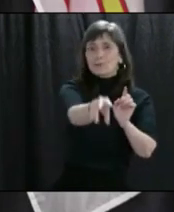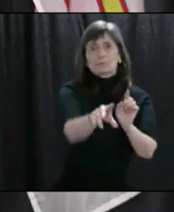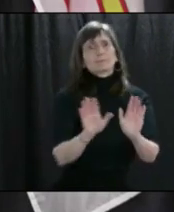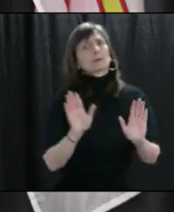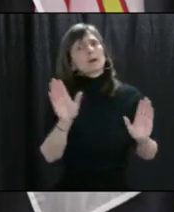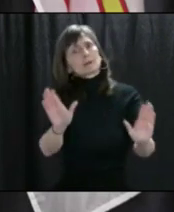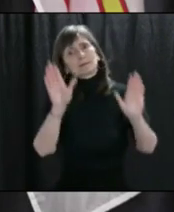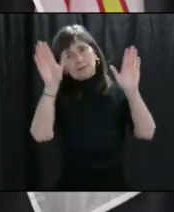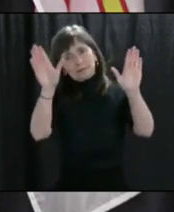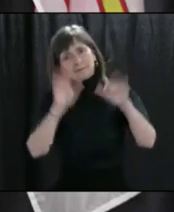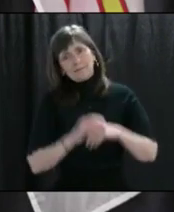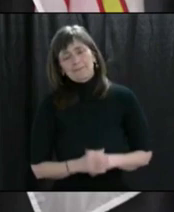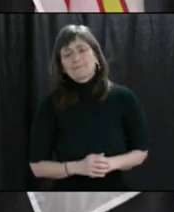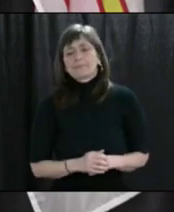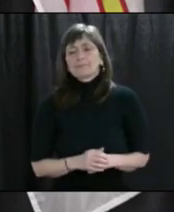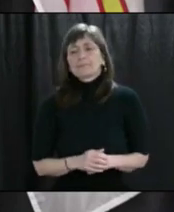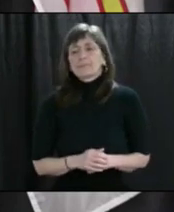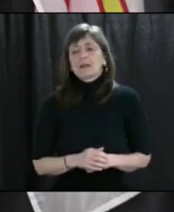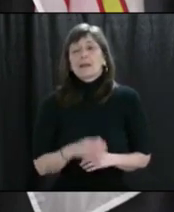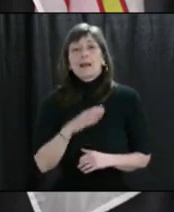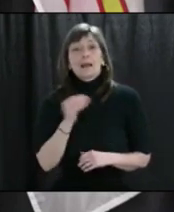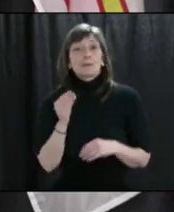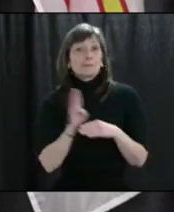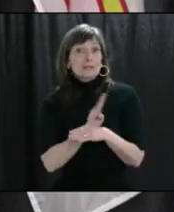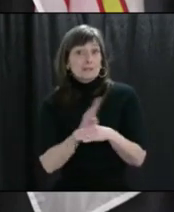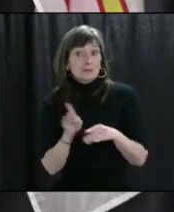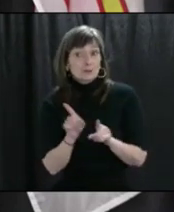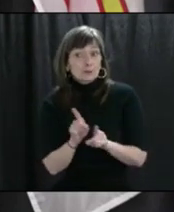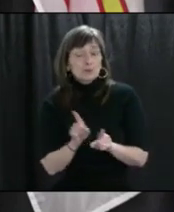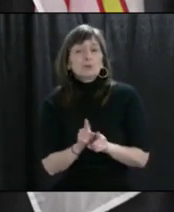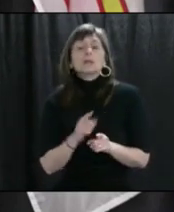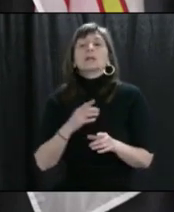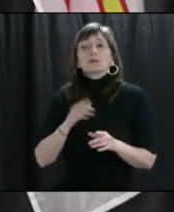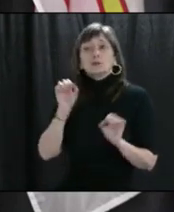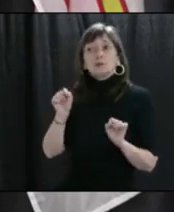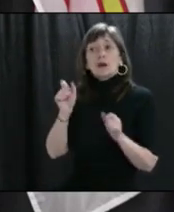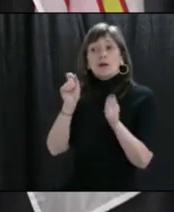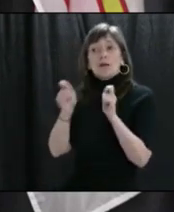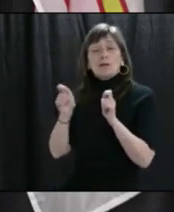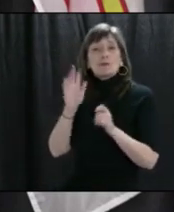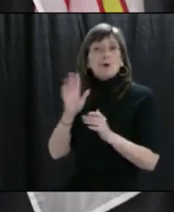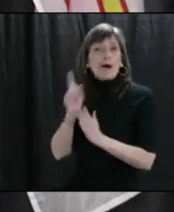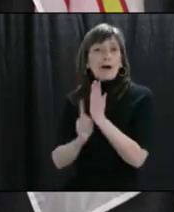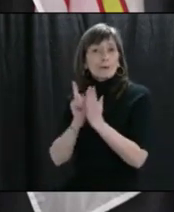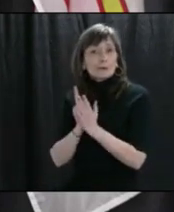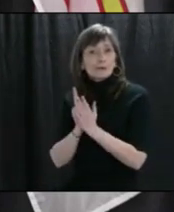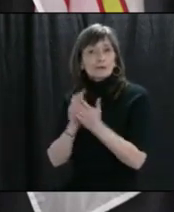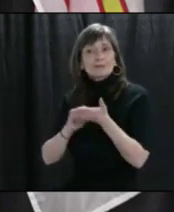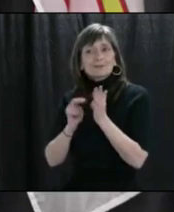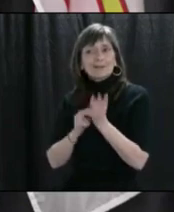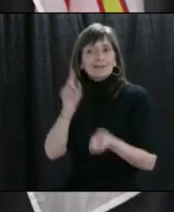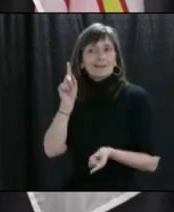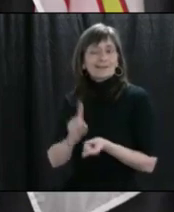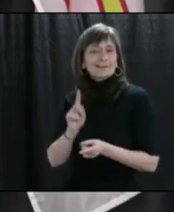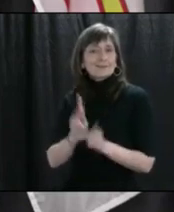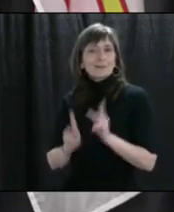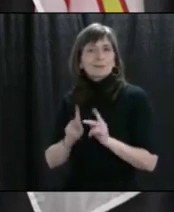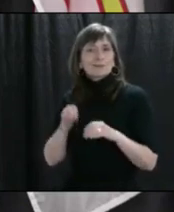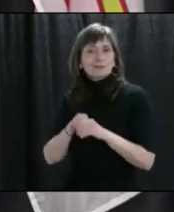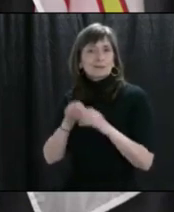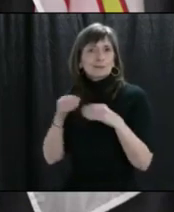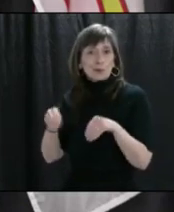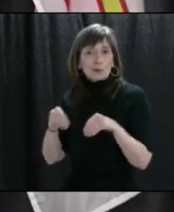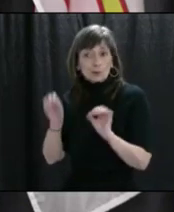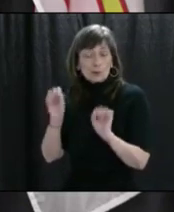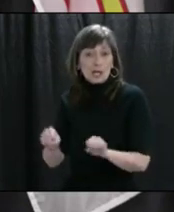And I ask businesses, you can adjust your hours of operation to reduce the number of people inside your